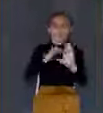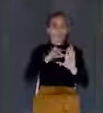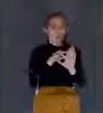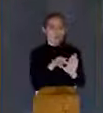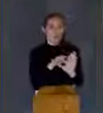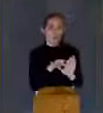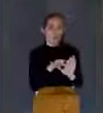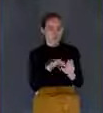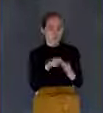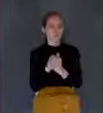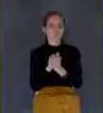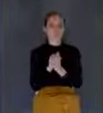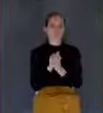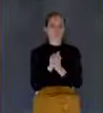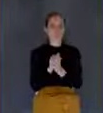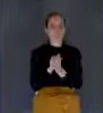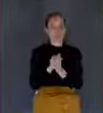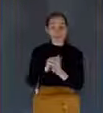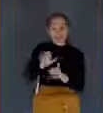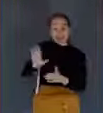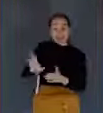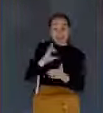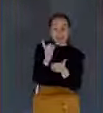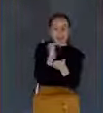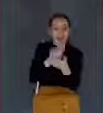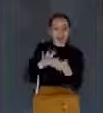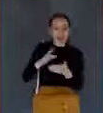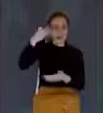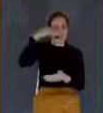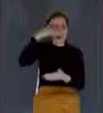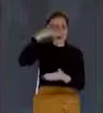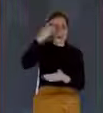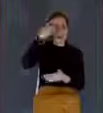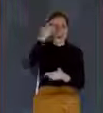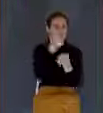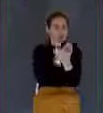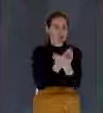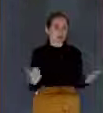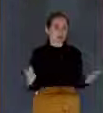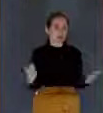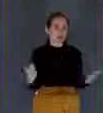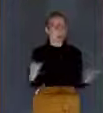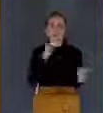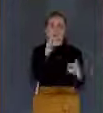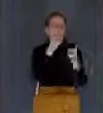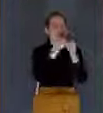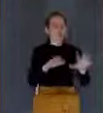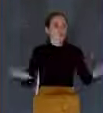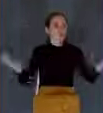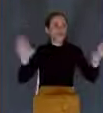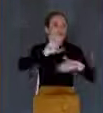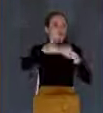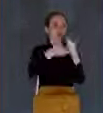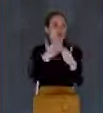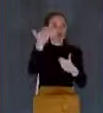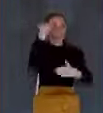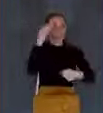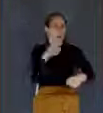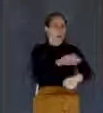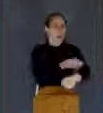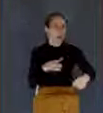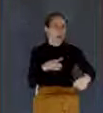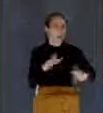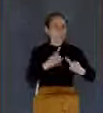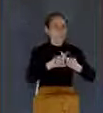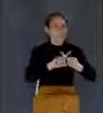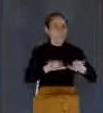the divine mind, which knew everything, he did not lose that omniscience. The human mind, of course, did not know everything.